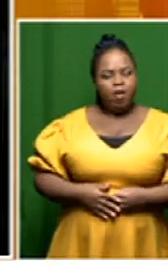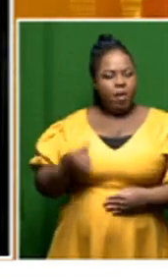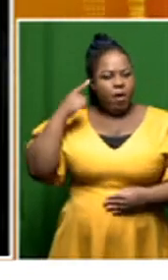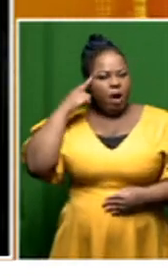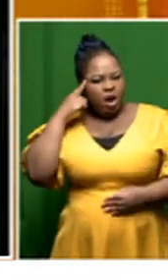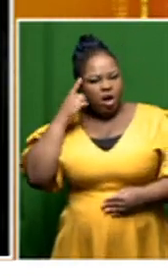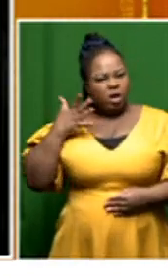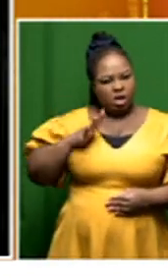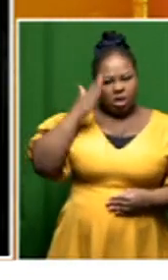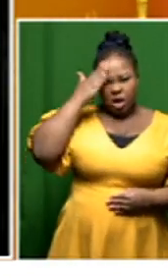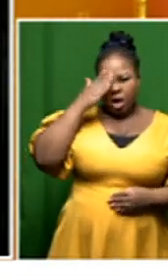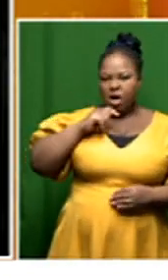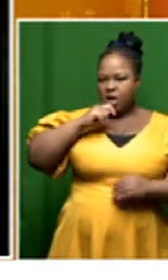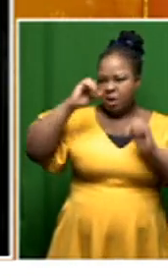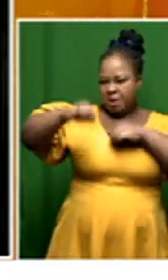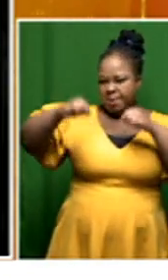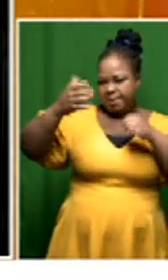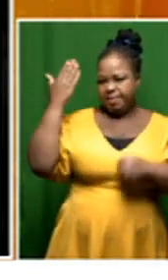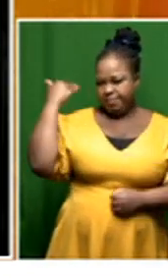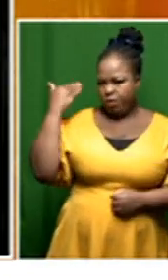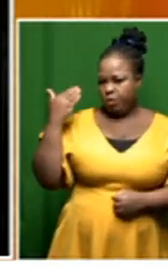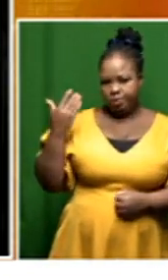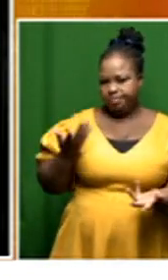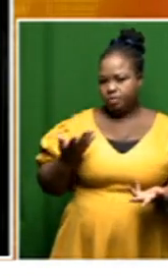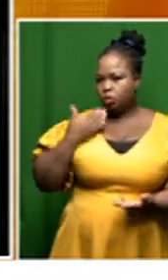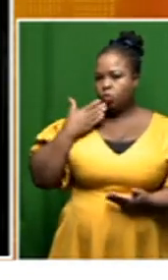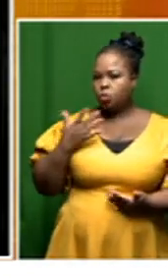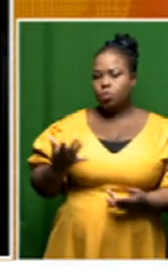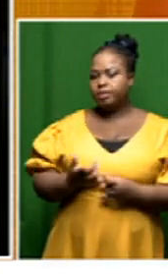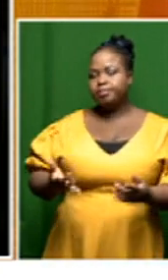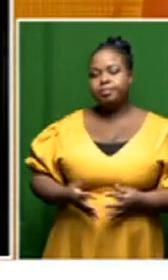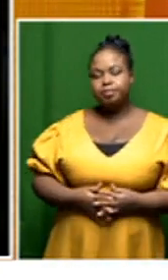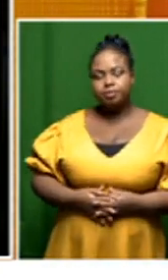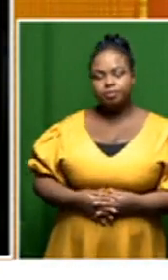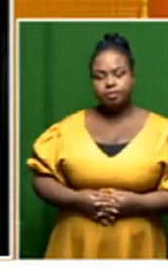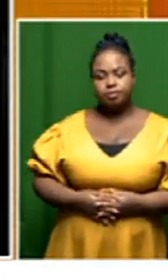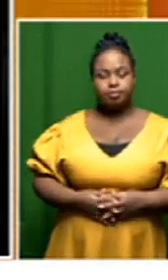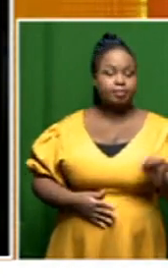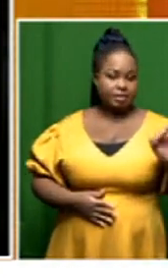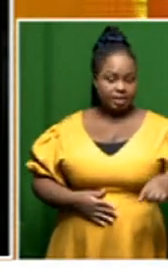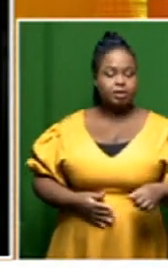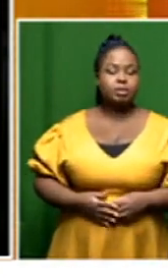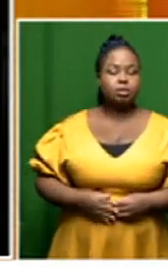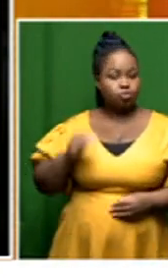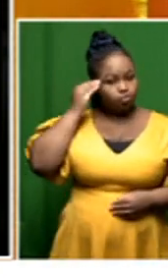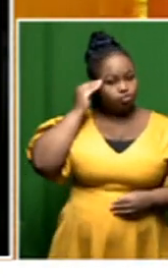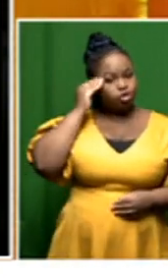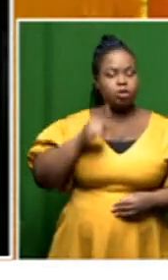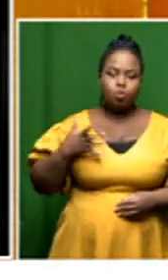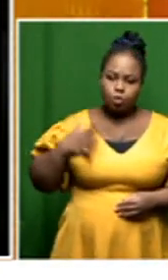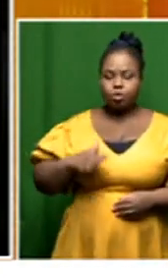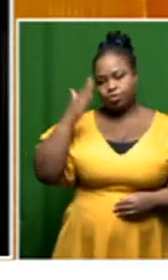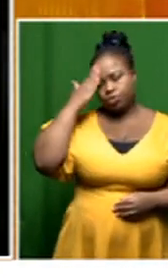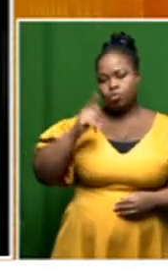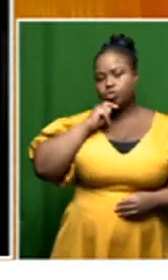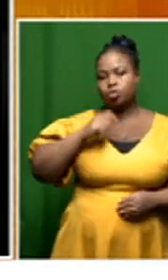to find out exactly what the deals were that were struck and whom with yes there is very much appetite for us